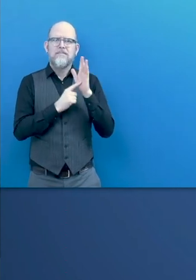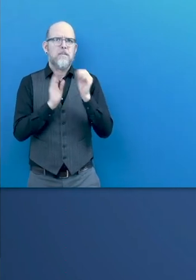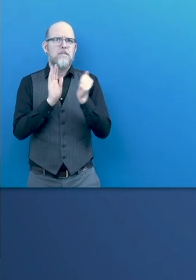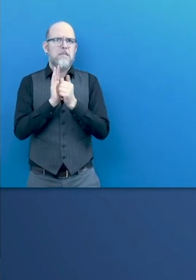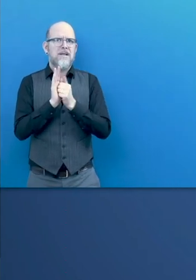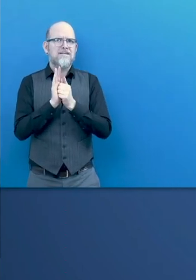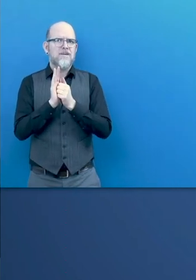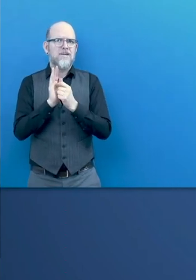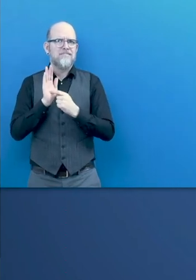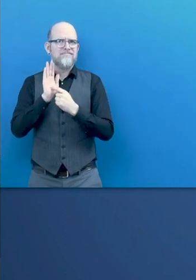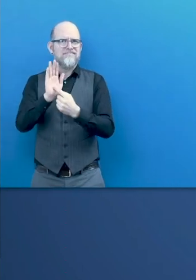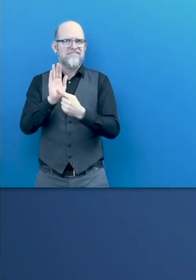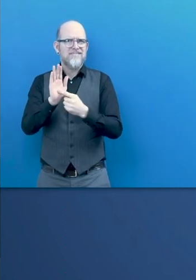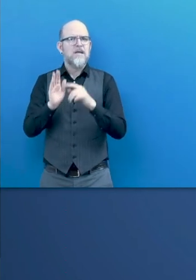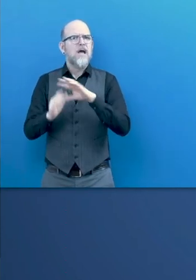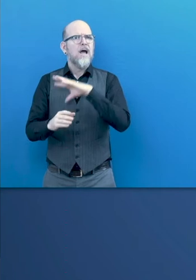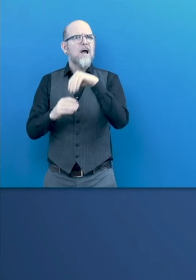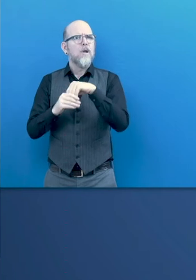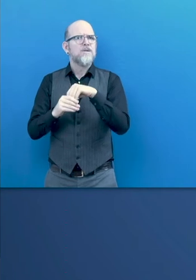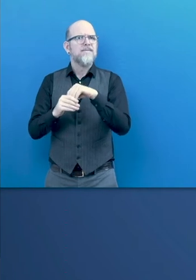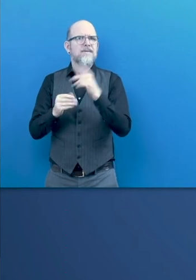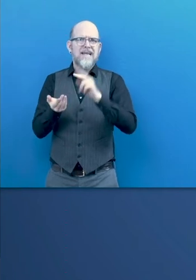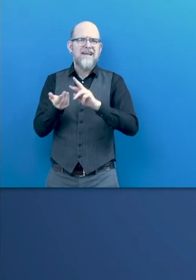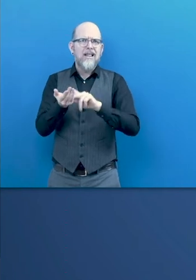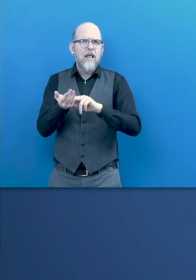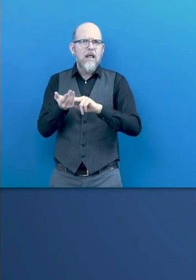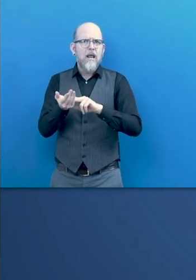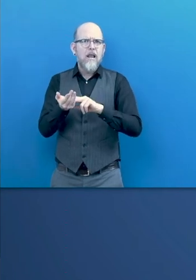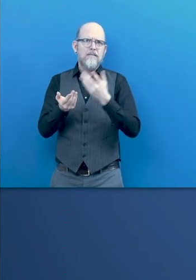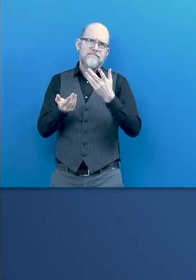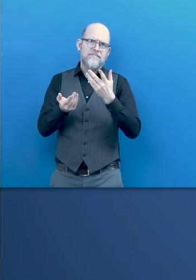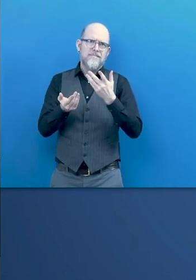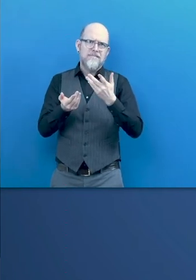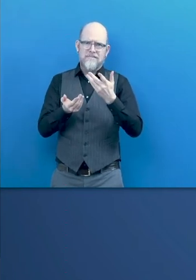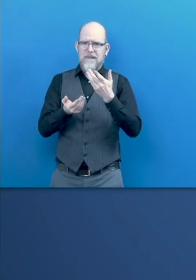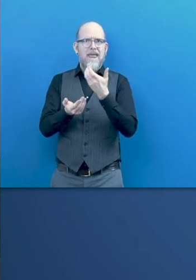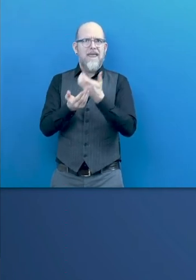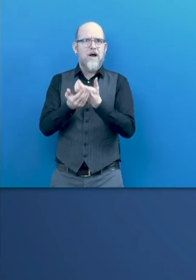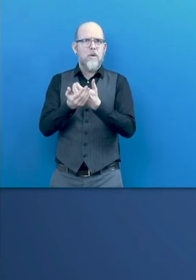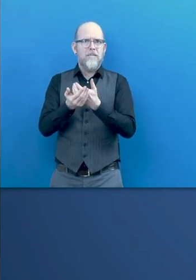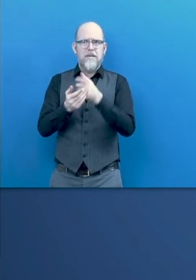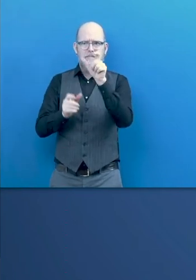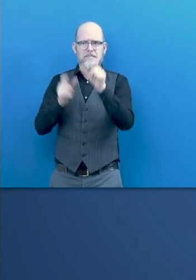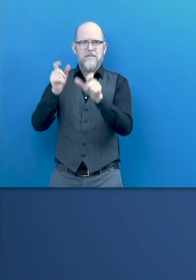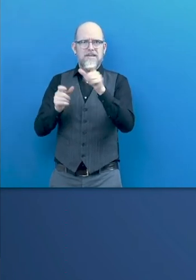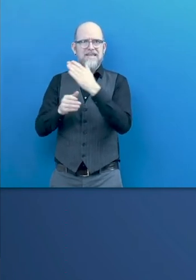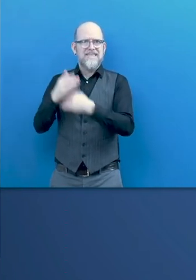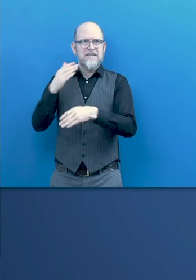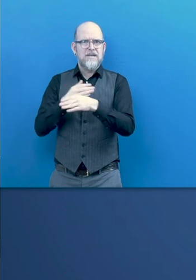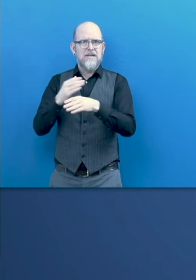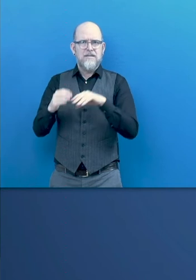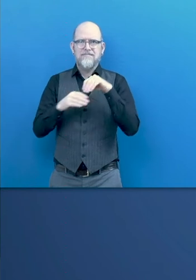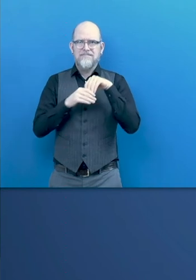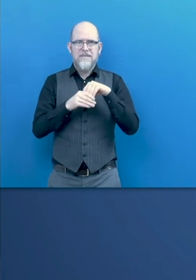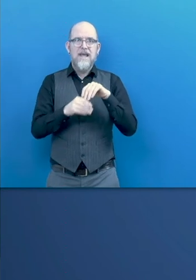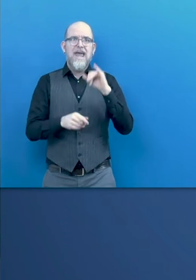for People with Disabilities, which is a report developed by Fundación ONCE and the ILO Global Business and Disability Network,